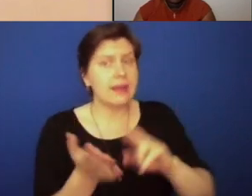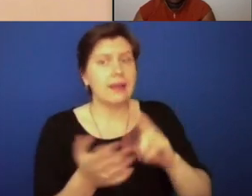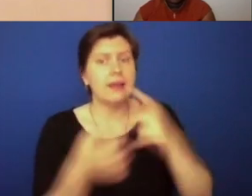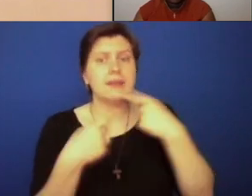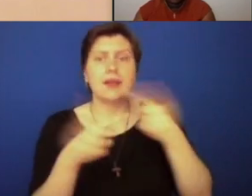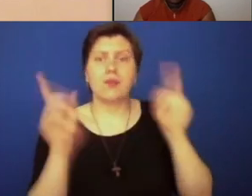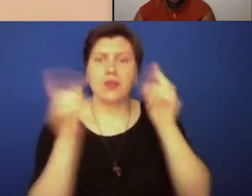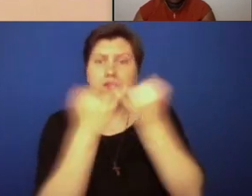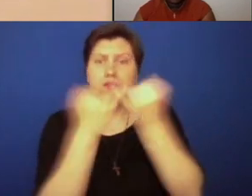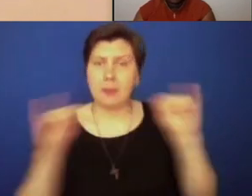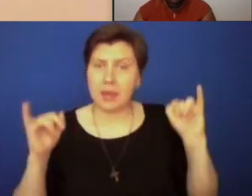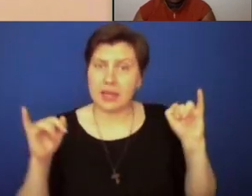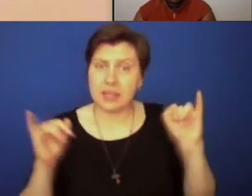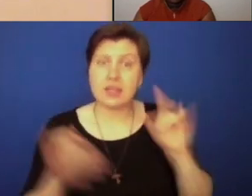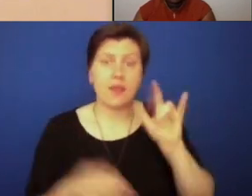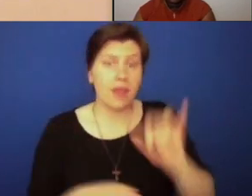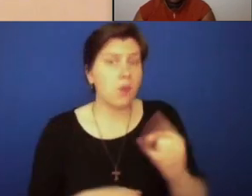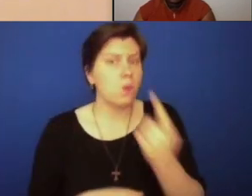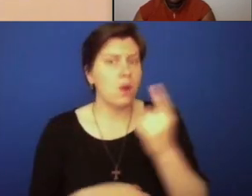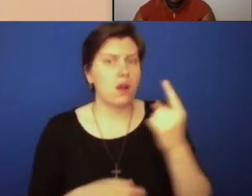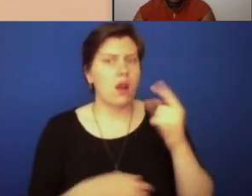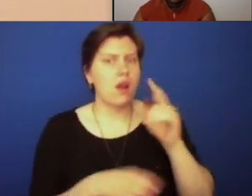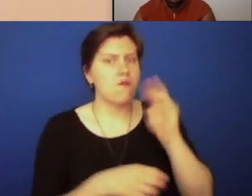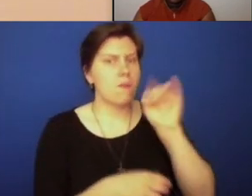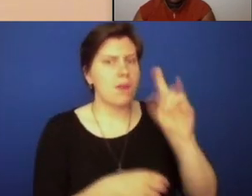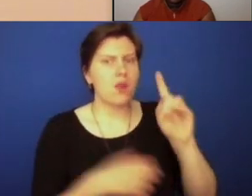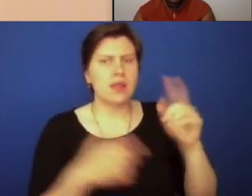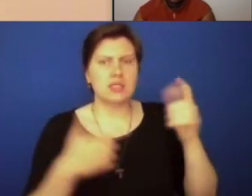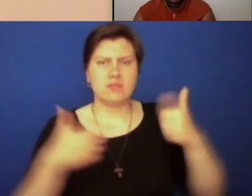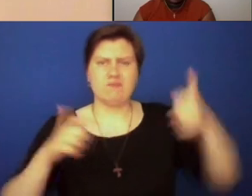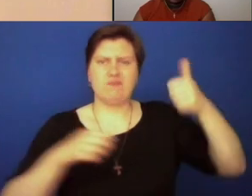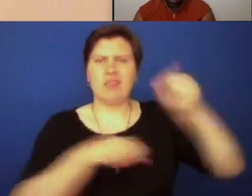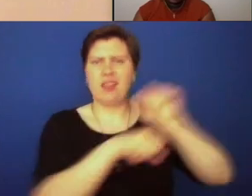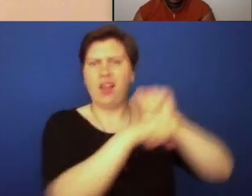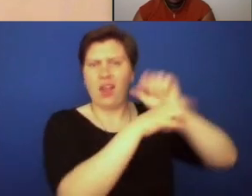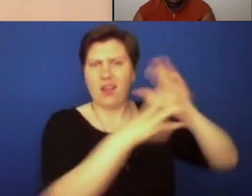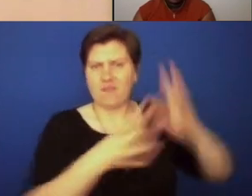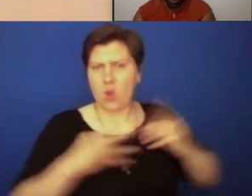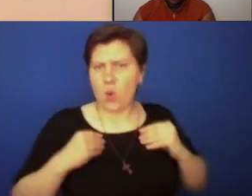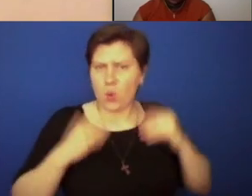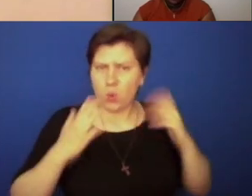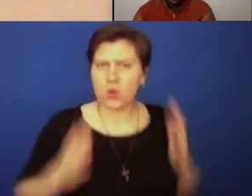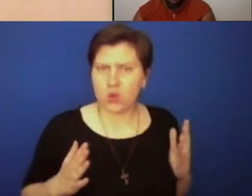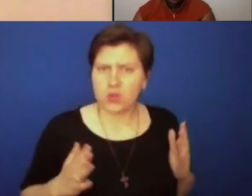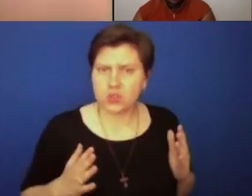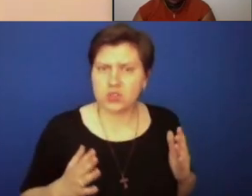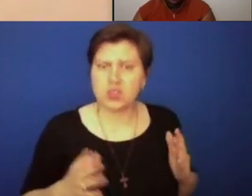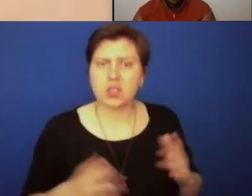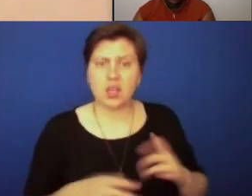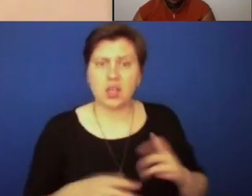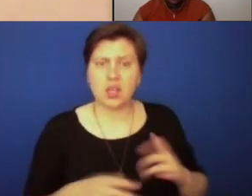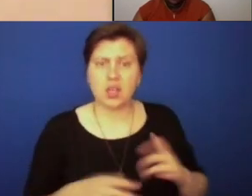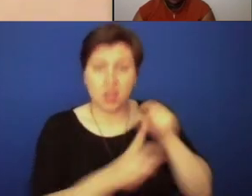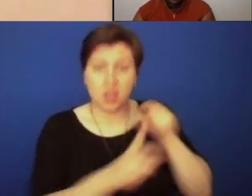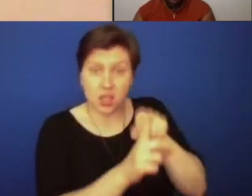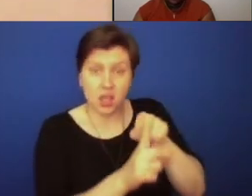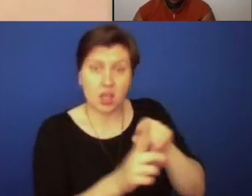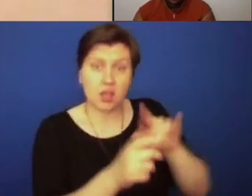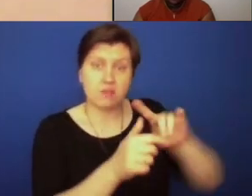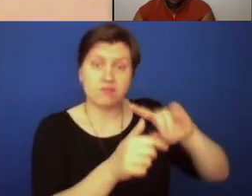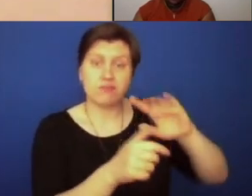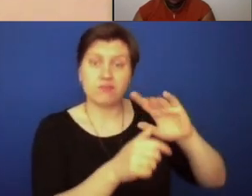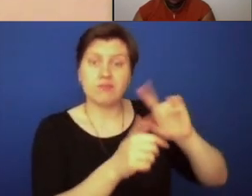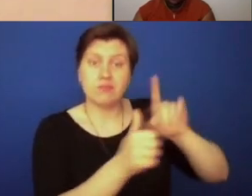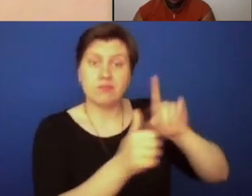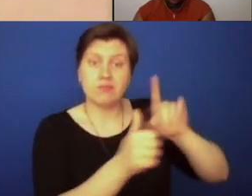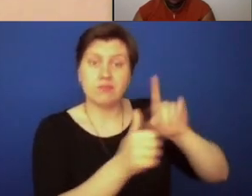in Charles Carroll of Carrollton, who was one of Maryland's largest slavers, but was also cousin to Bishop John Carroll, who was our first bishop, who himself